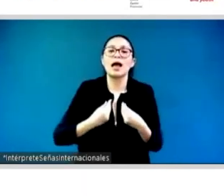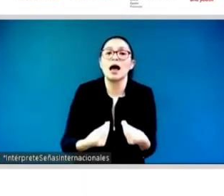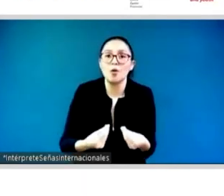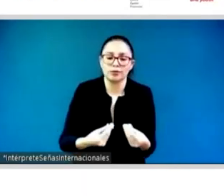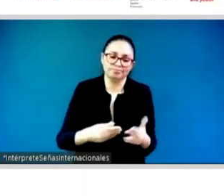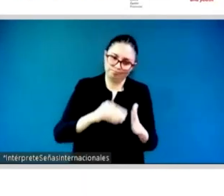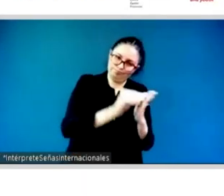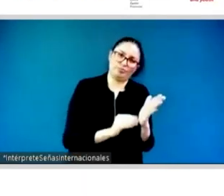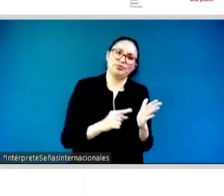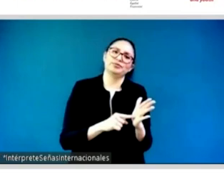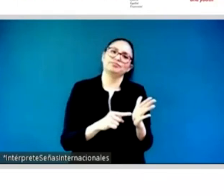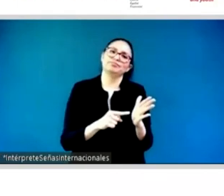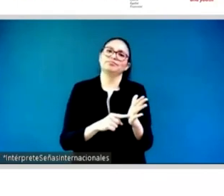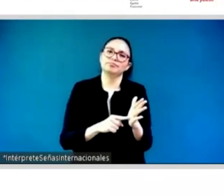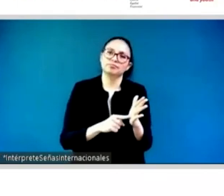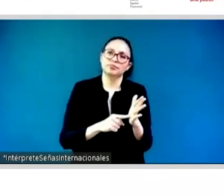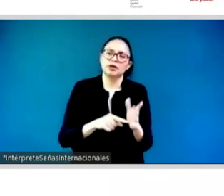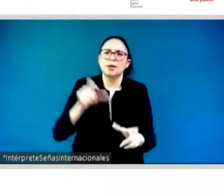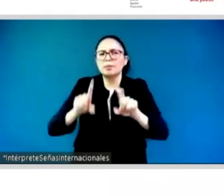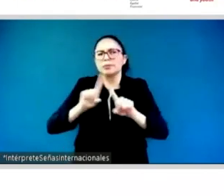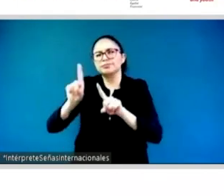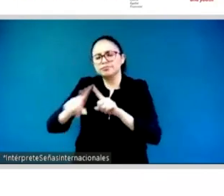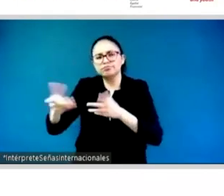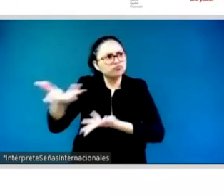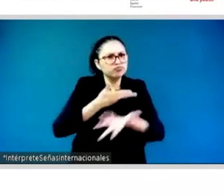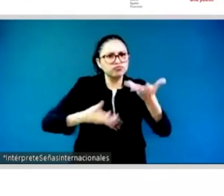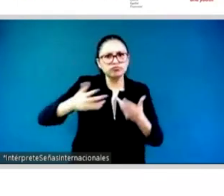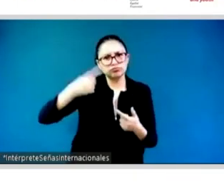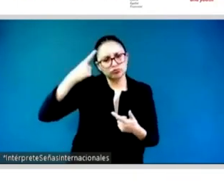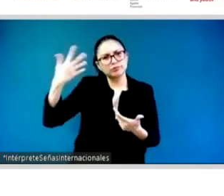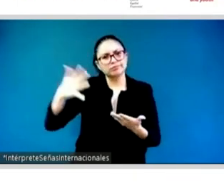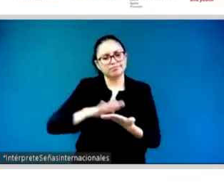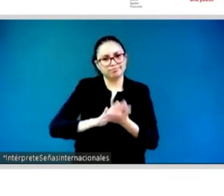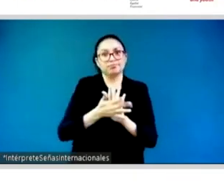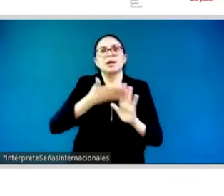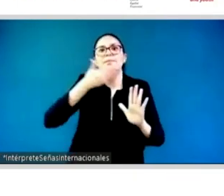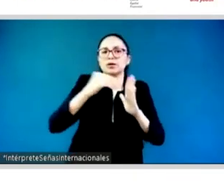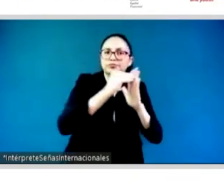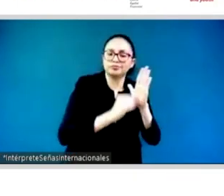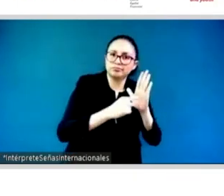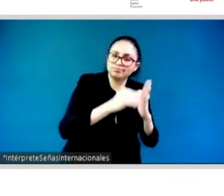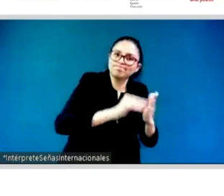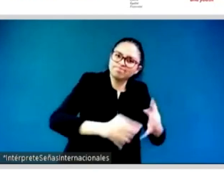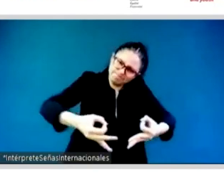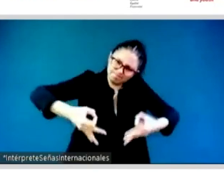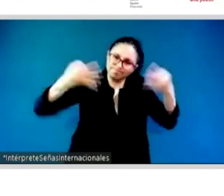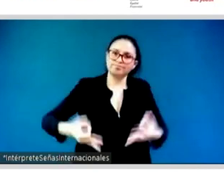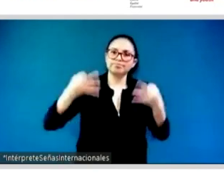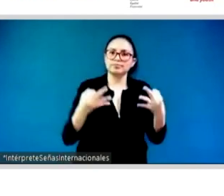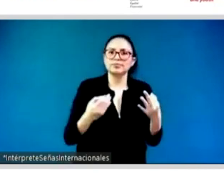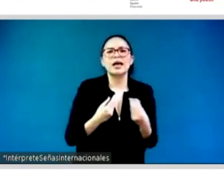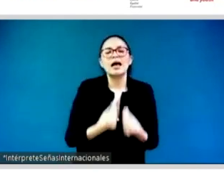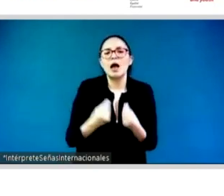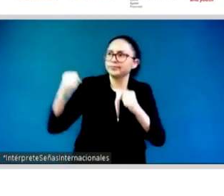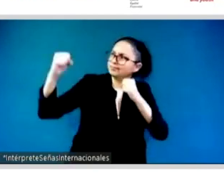commitments section, we'll also have time for questions and answers. And because, of course, that's